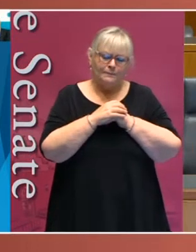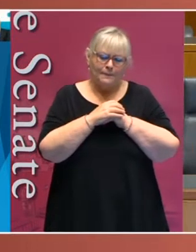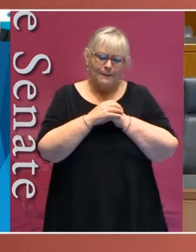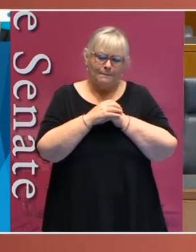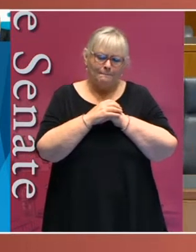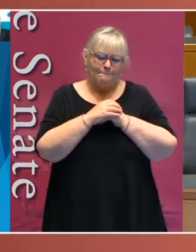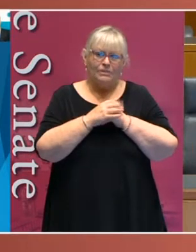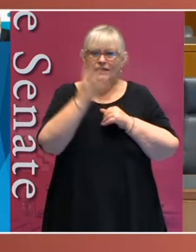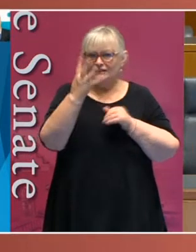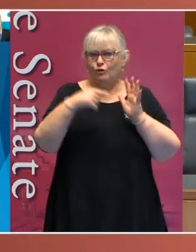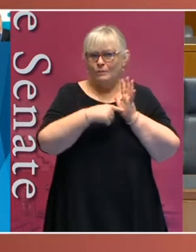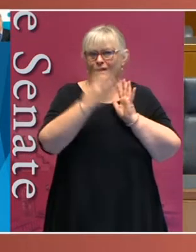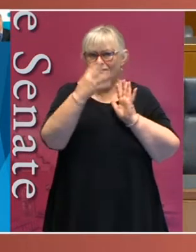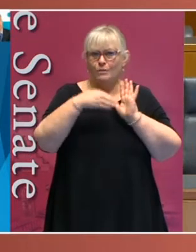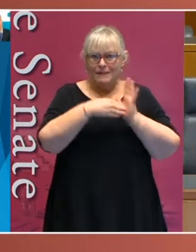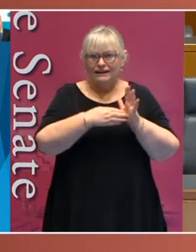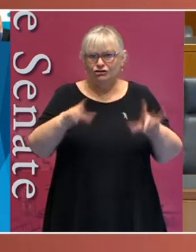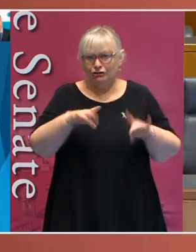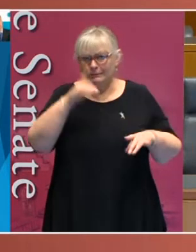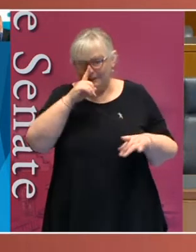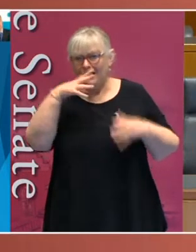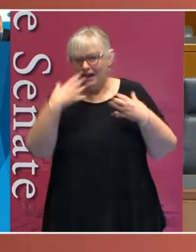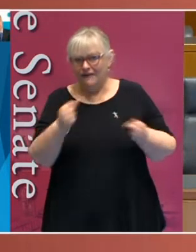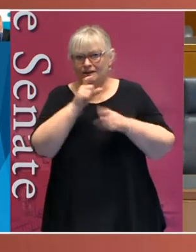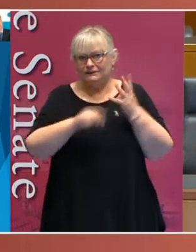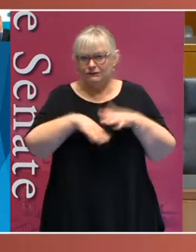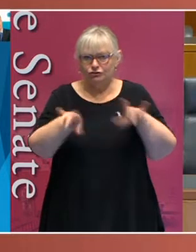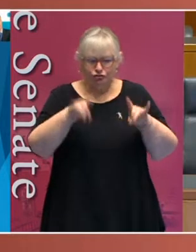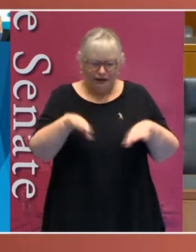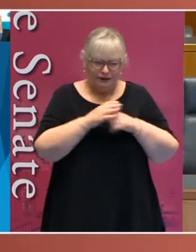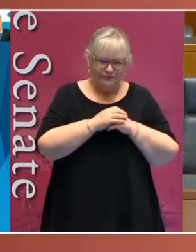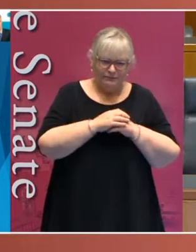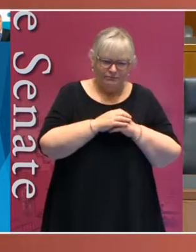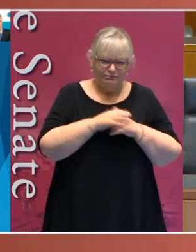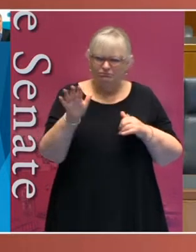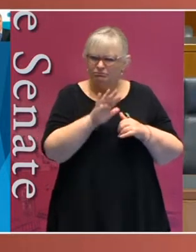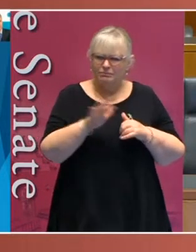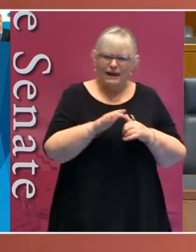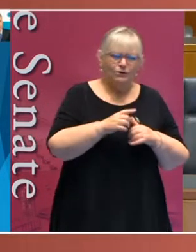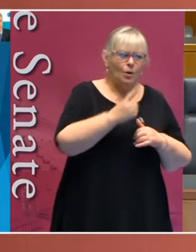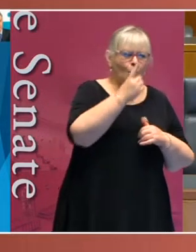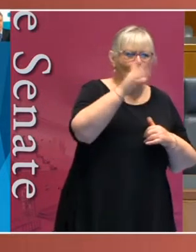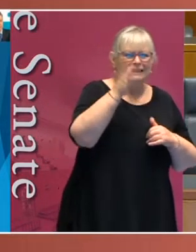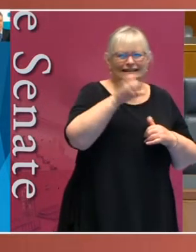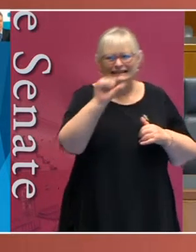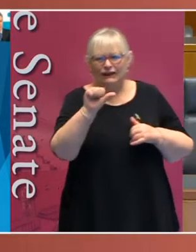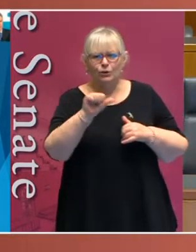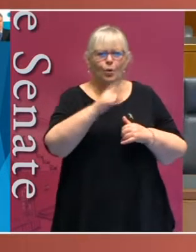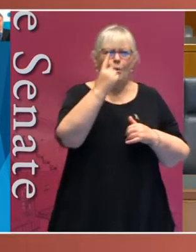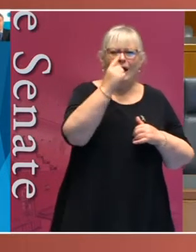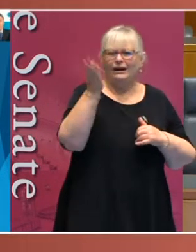4.4 million Australians live with disability. That is somewhere between one-sixth and one-fifth